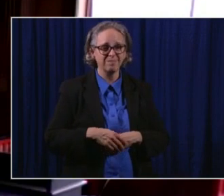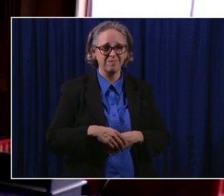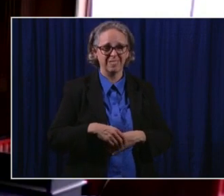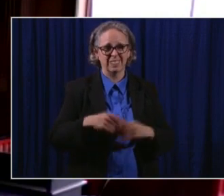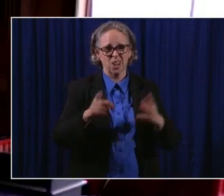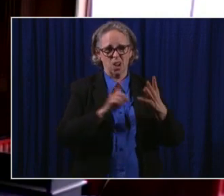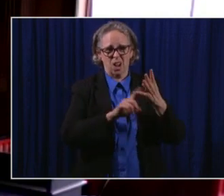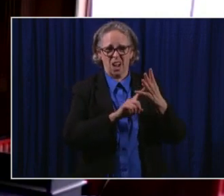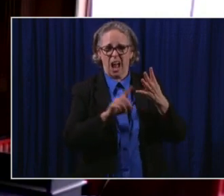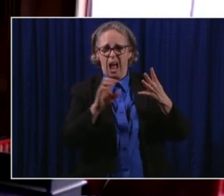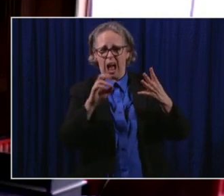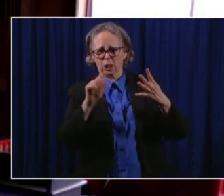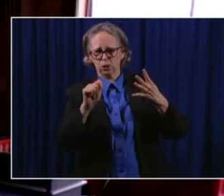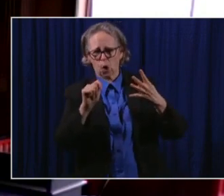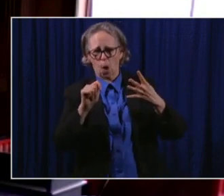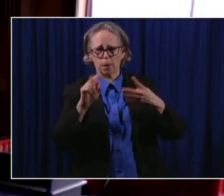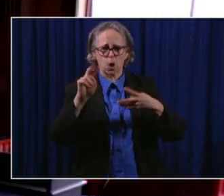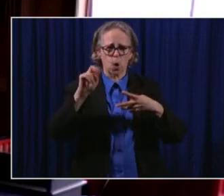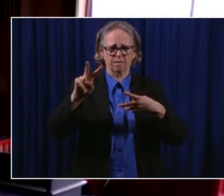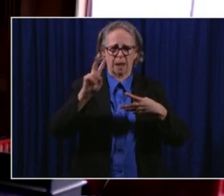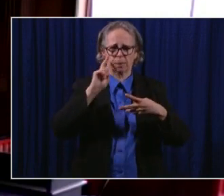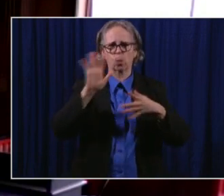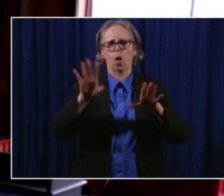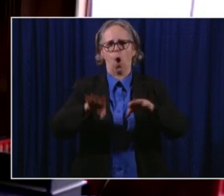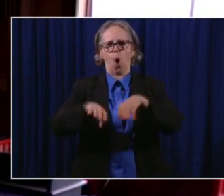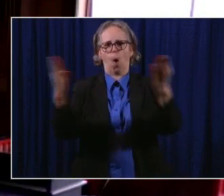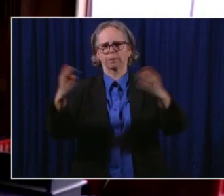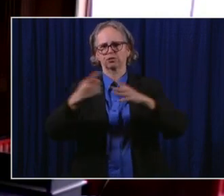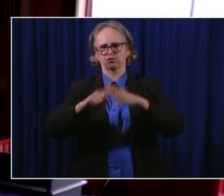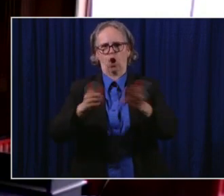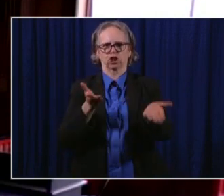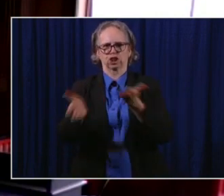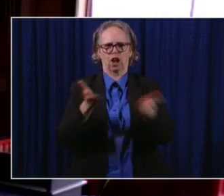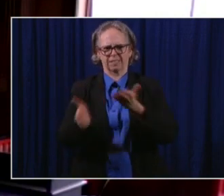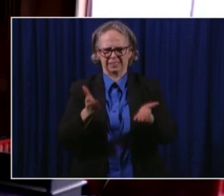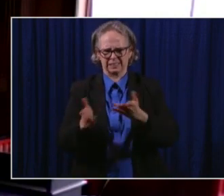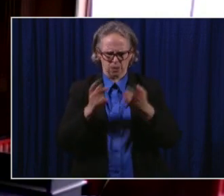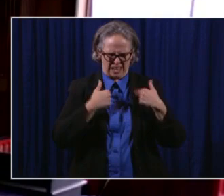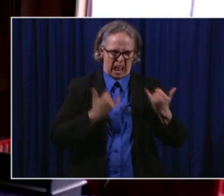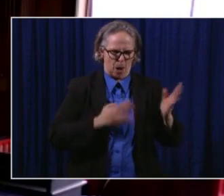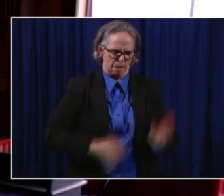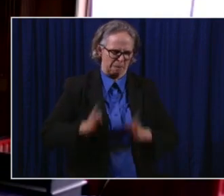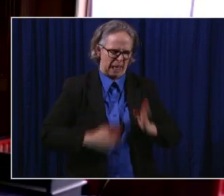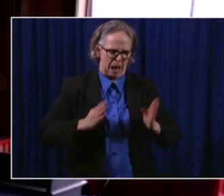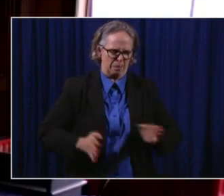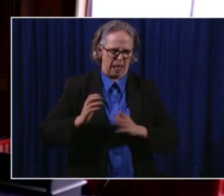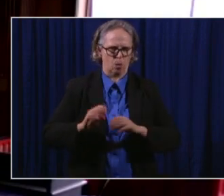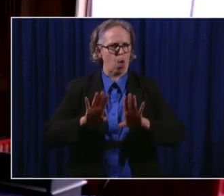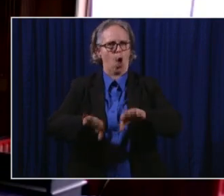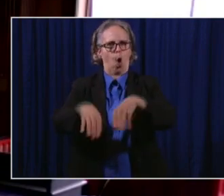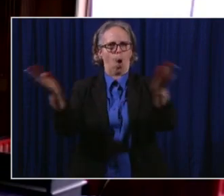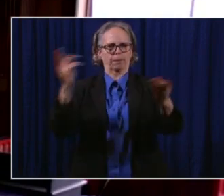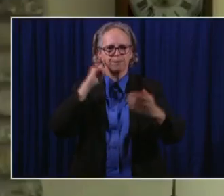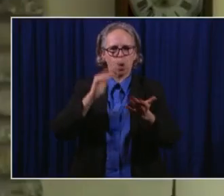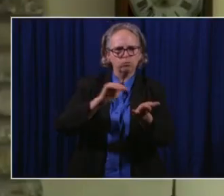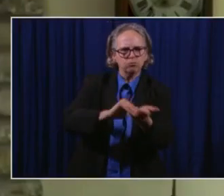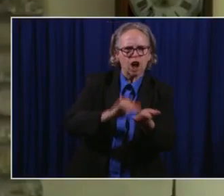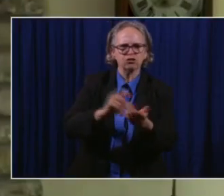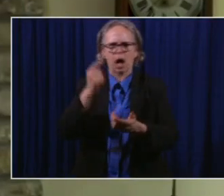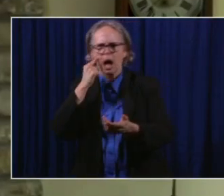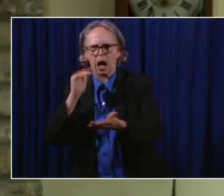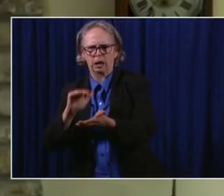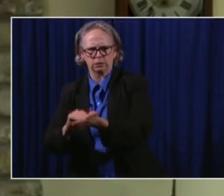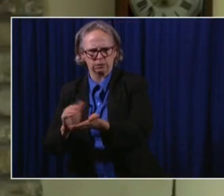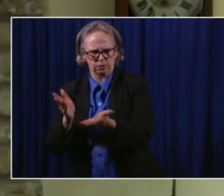early November. So we're just getting the space together, and then we'll be good to go, maybe a little earlier than that. So with the students remotely,